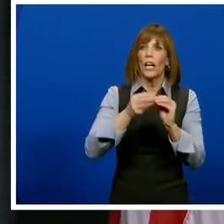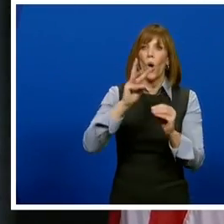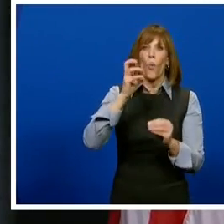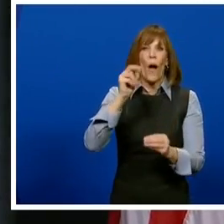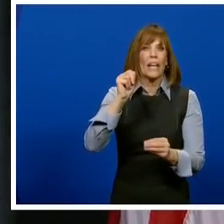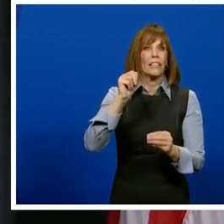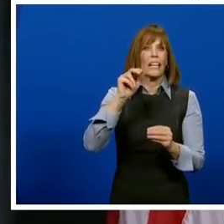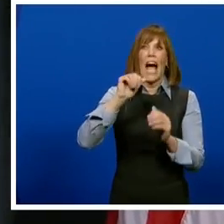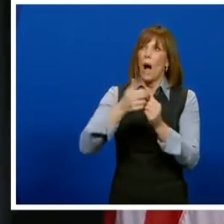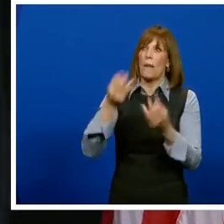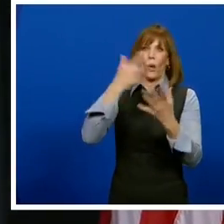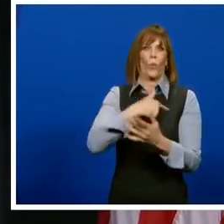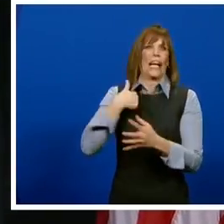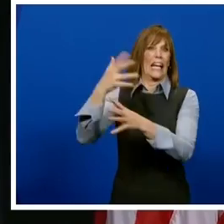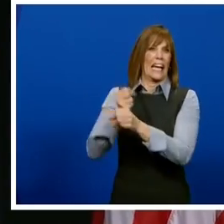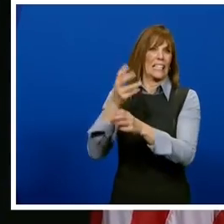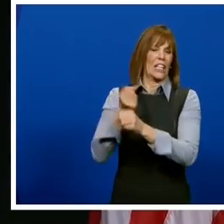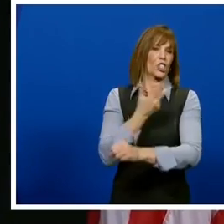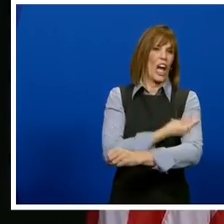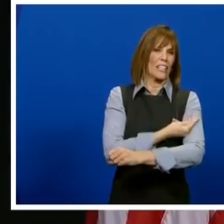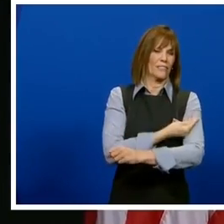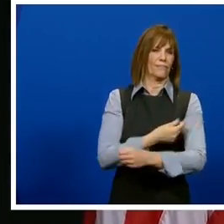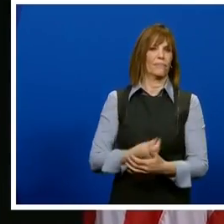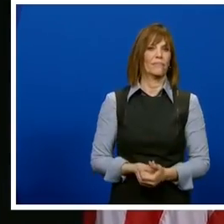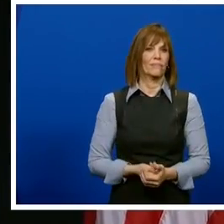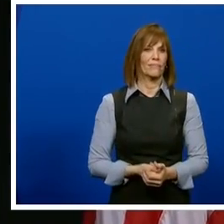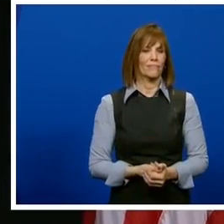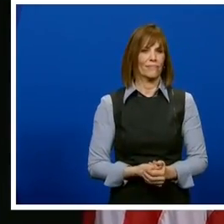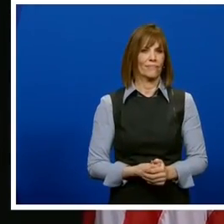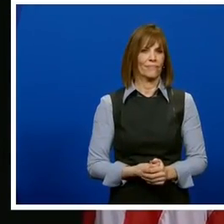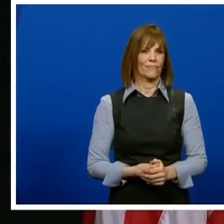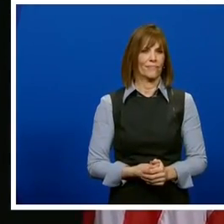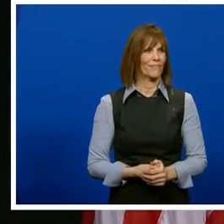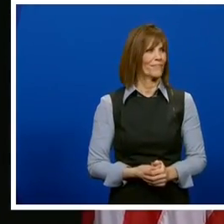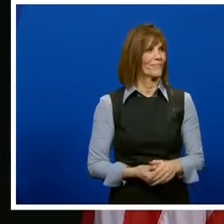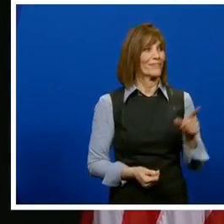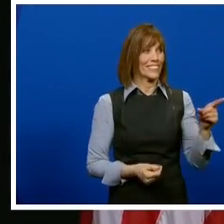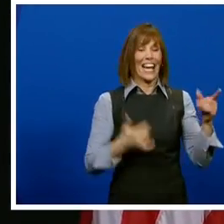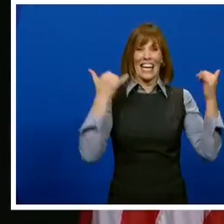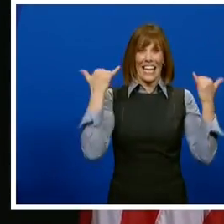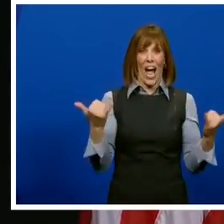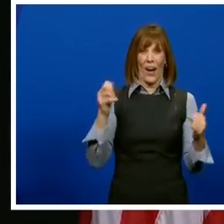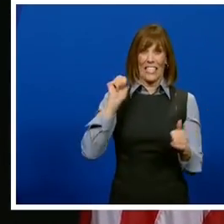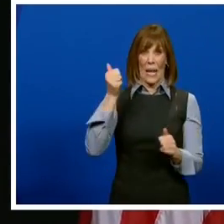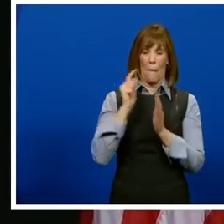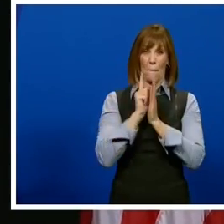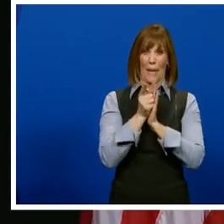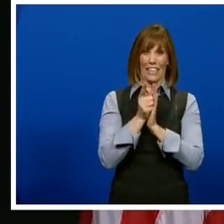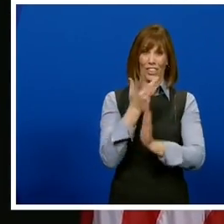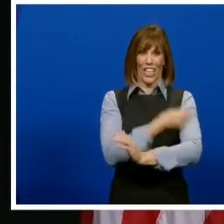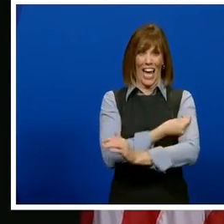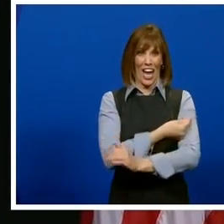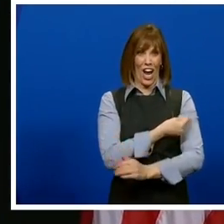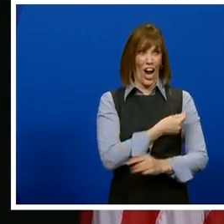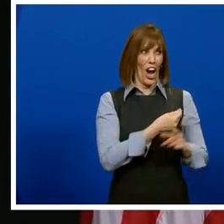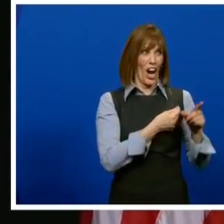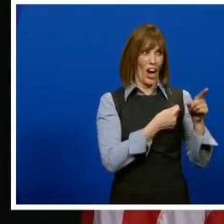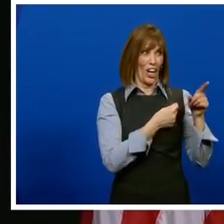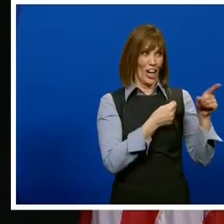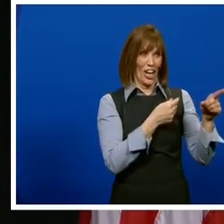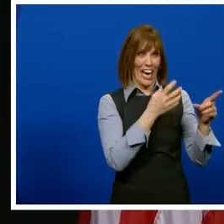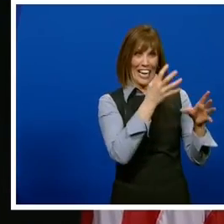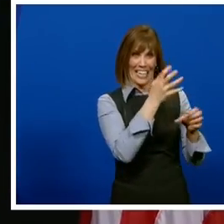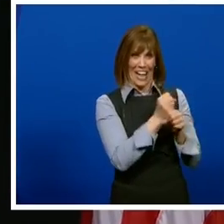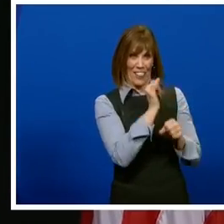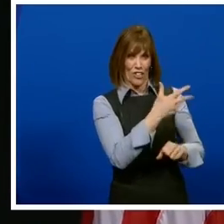vaccines that we're receiving. It's been more than 10 minutes since you got that shot. How are you feeling? Why am I surprised this is coming from